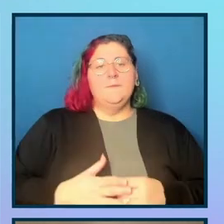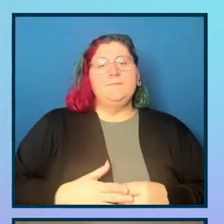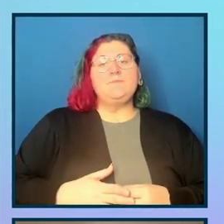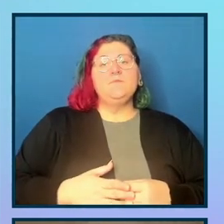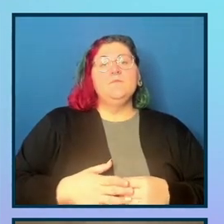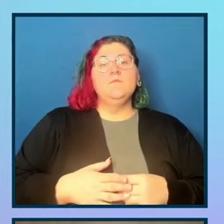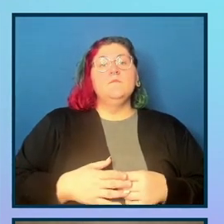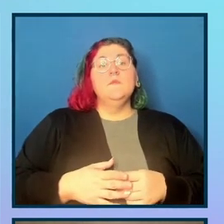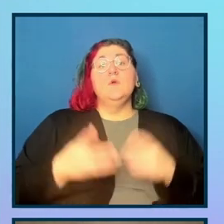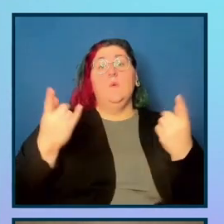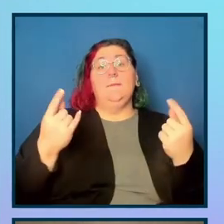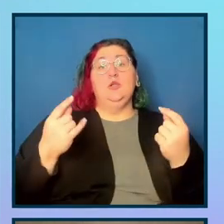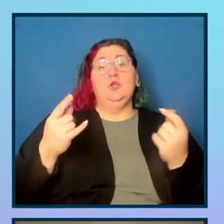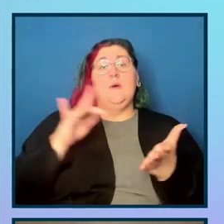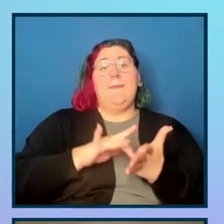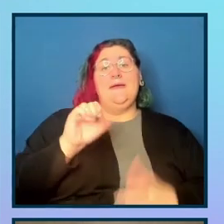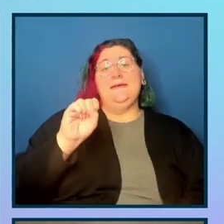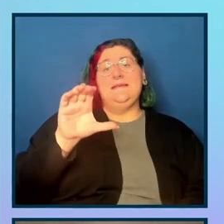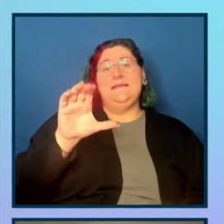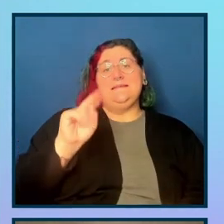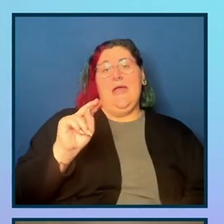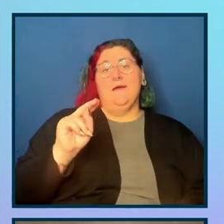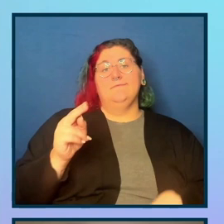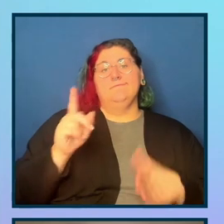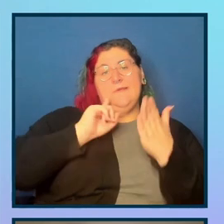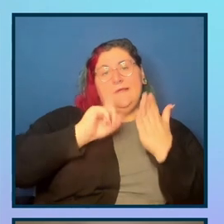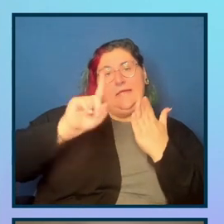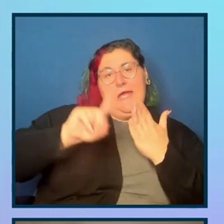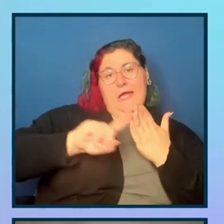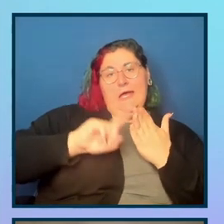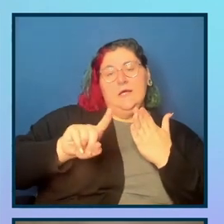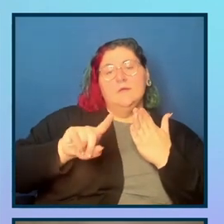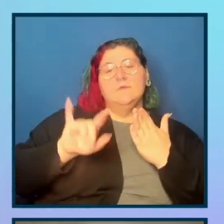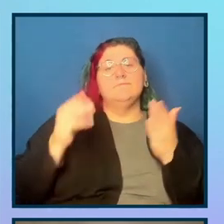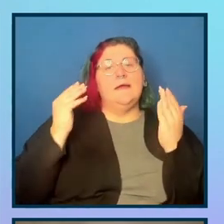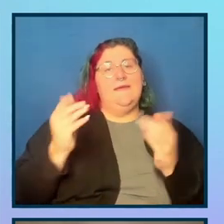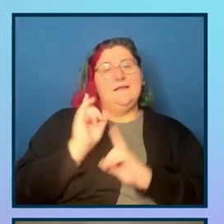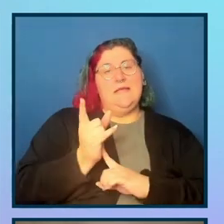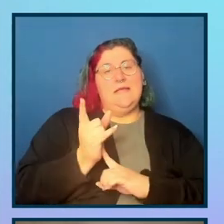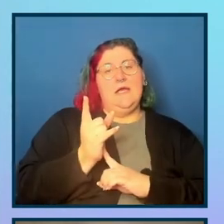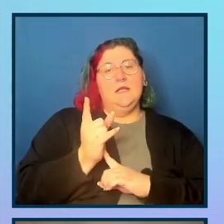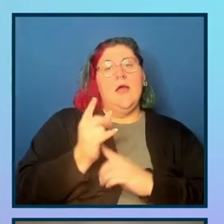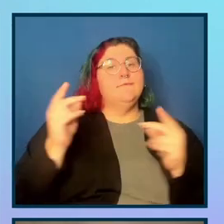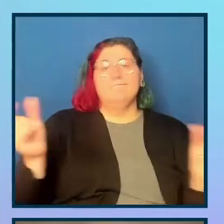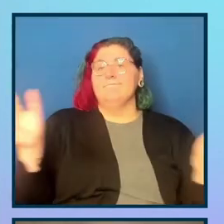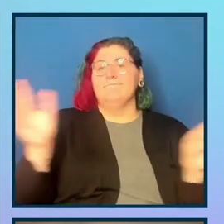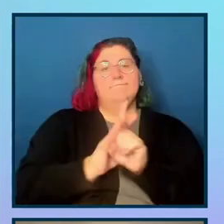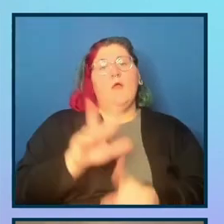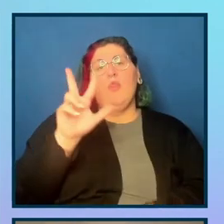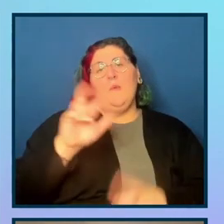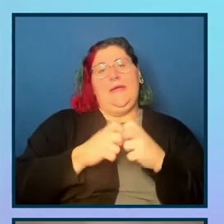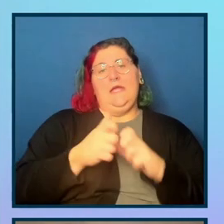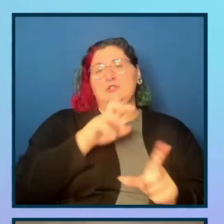page. So give it a second. And right off the bat, we have three issues that Axe Core was able to